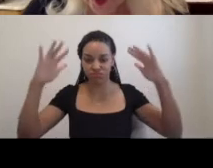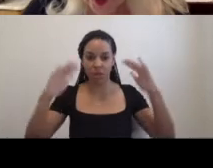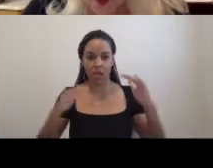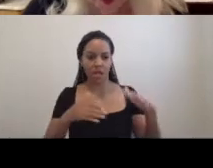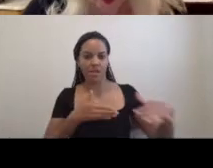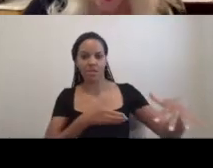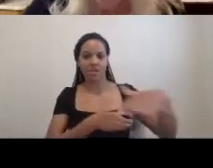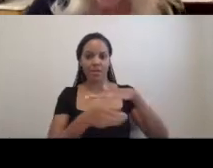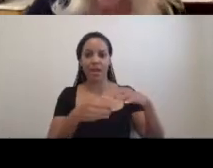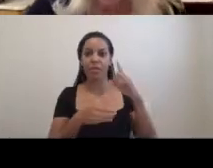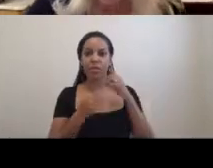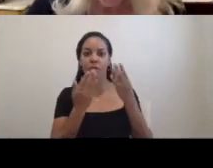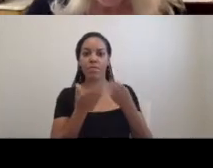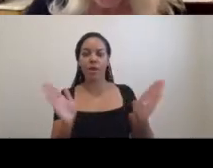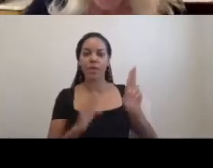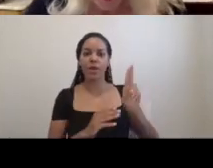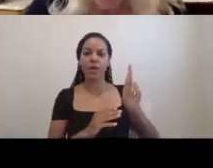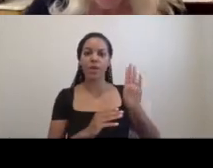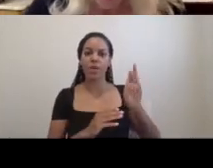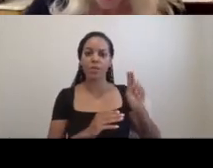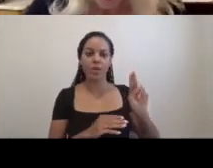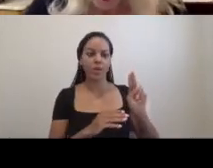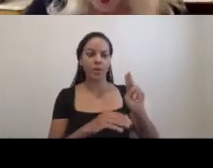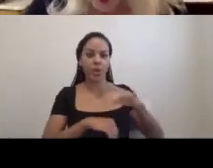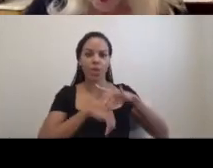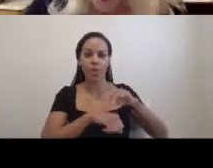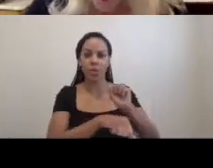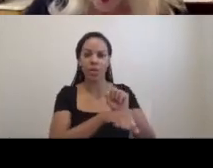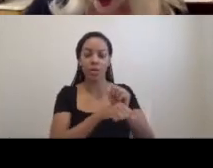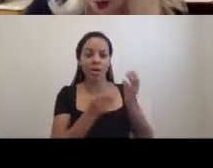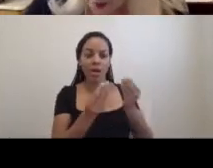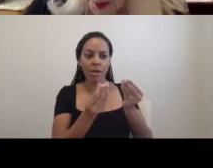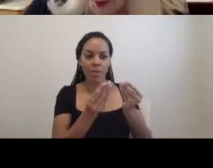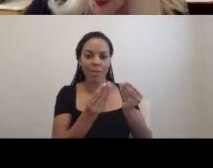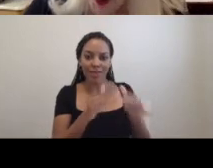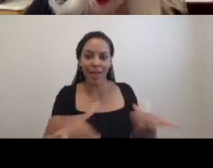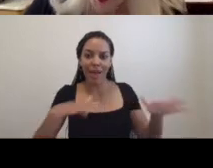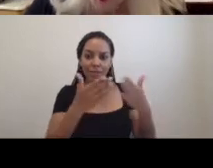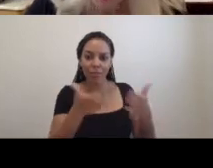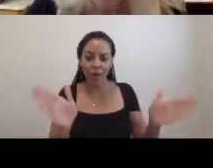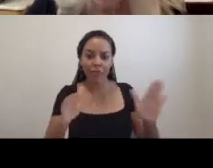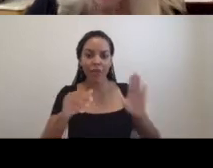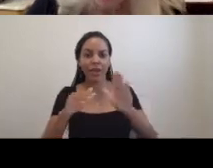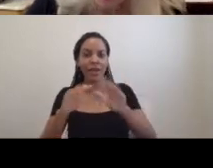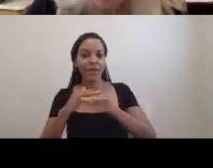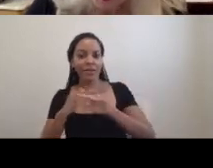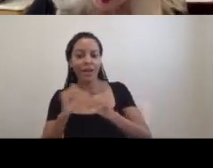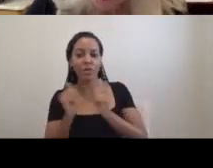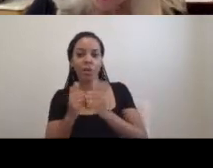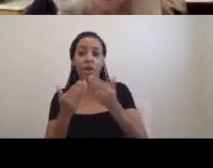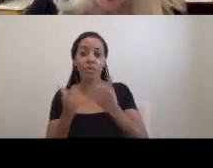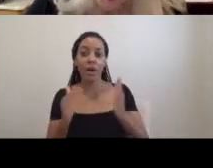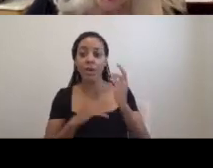urban earthworks. Public land accessible on public transportation in